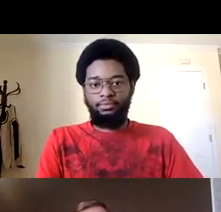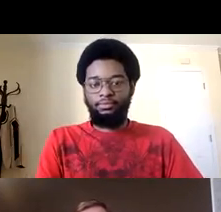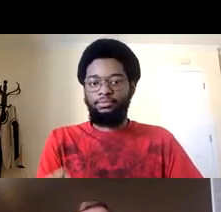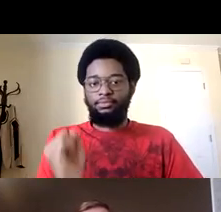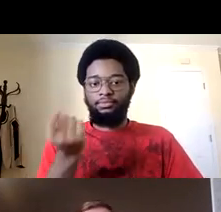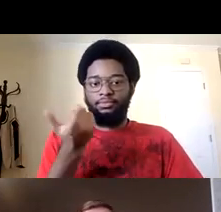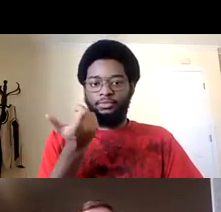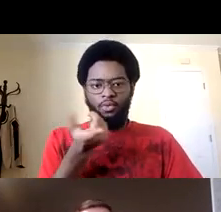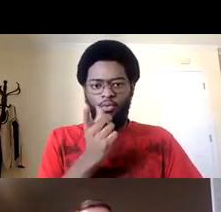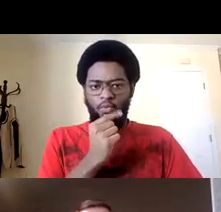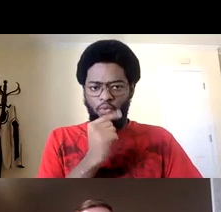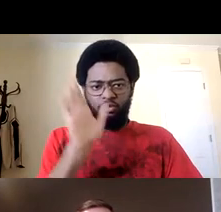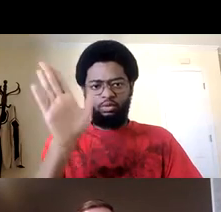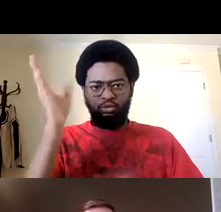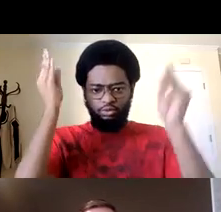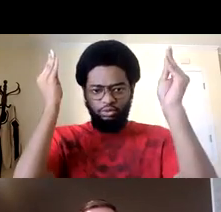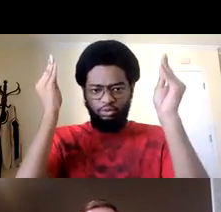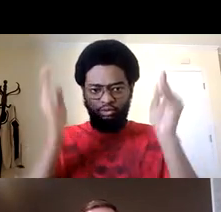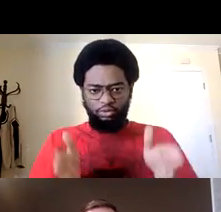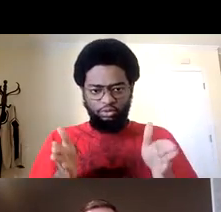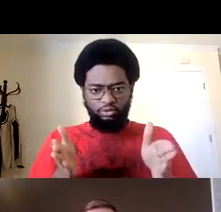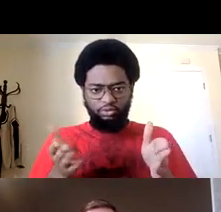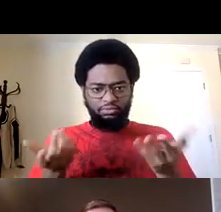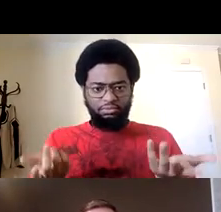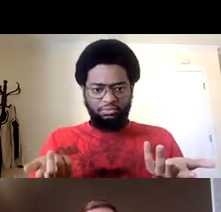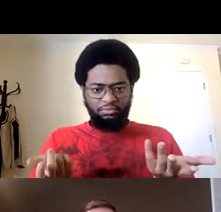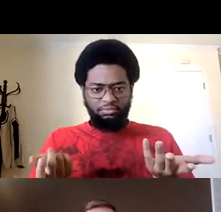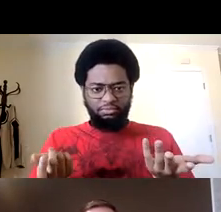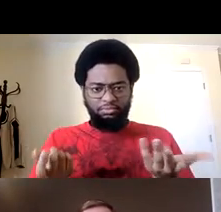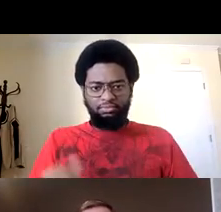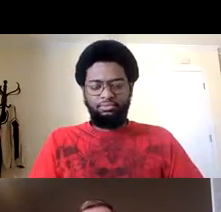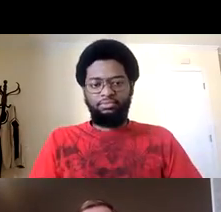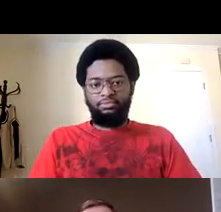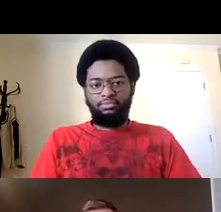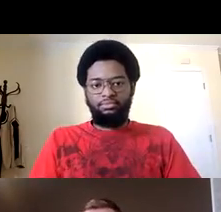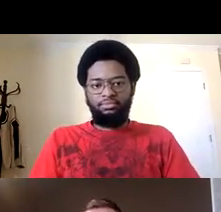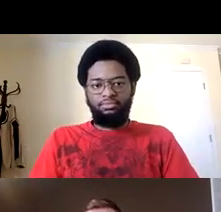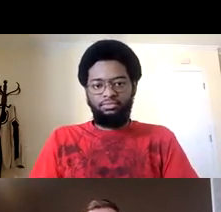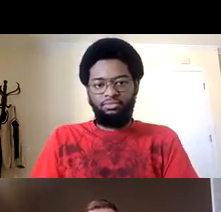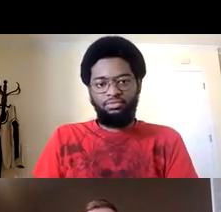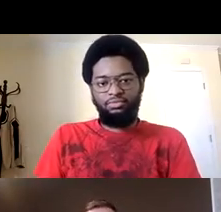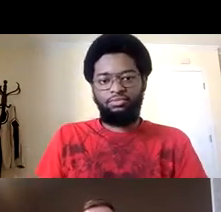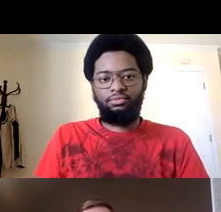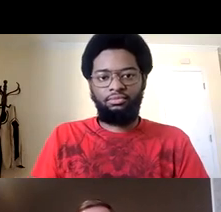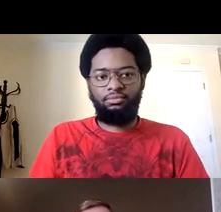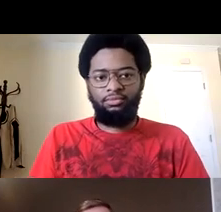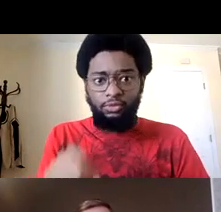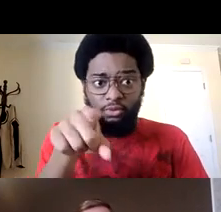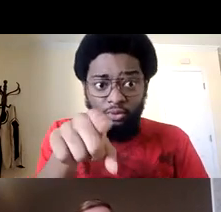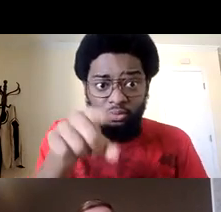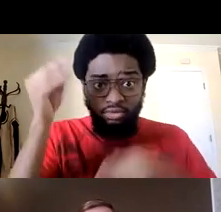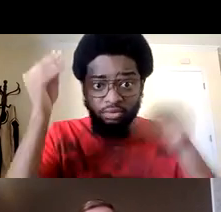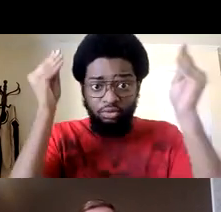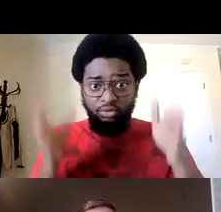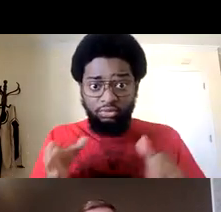practice phrases that we learned before the first one is who is your teacher who is your